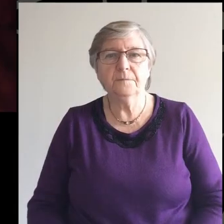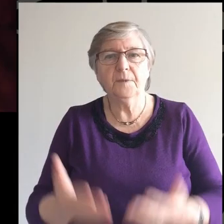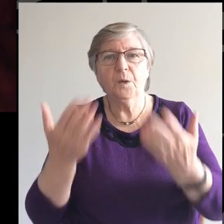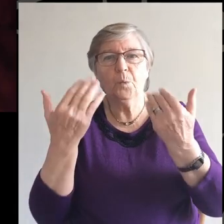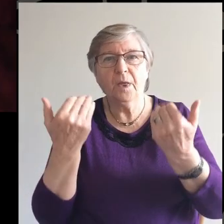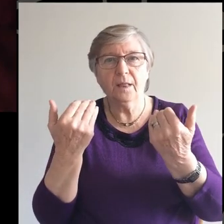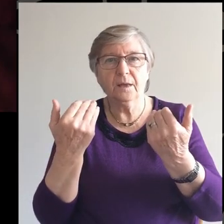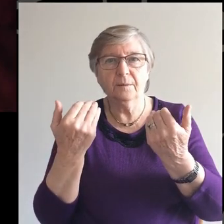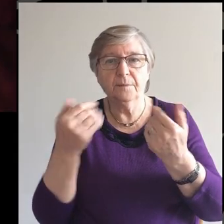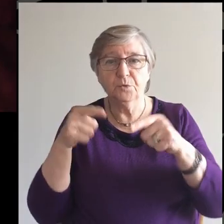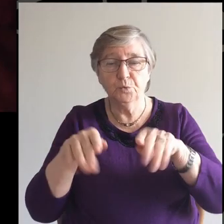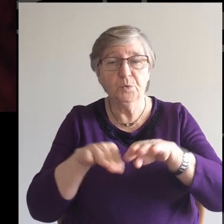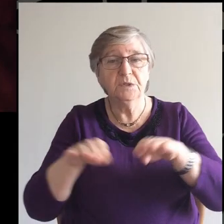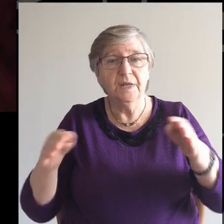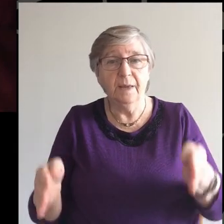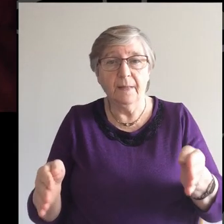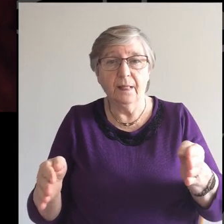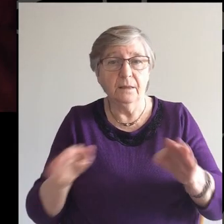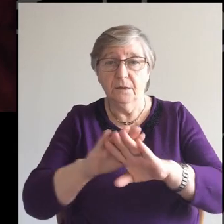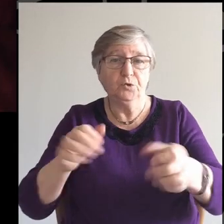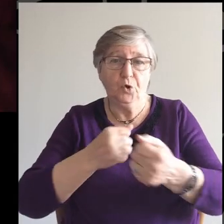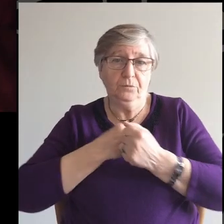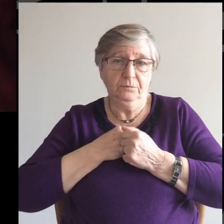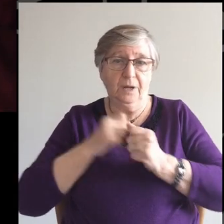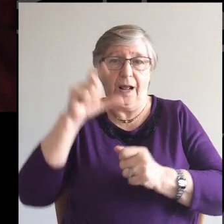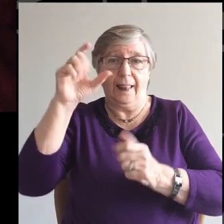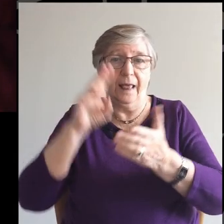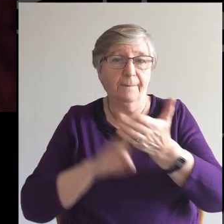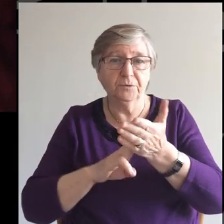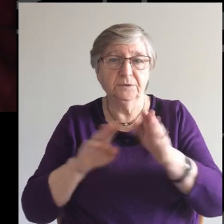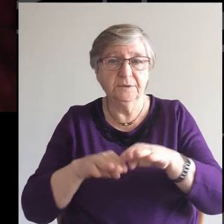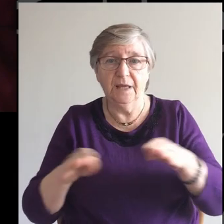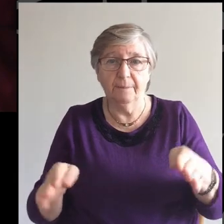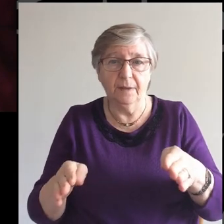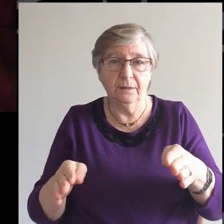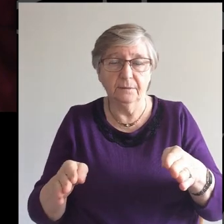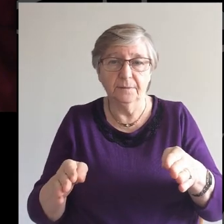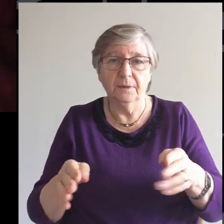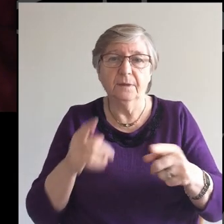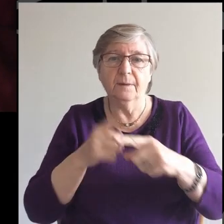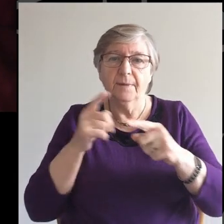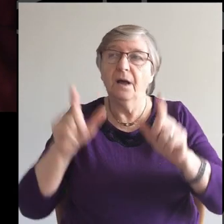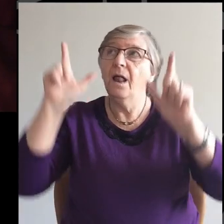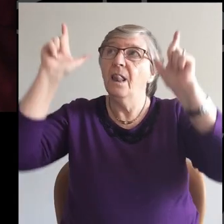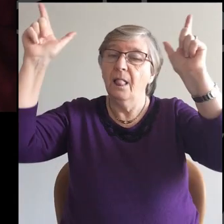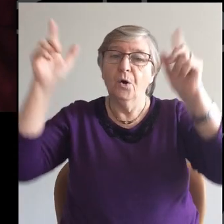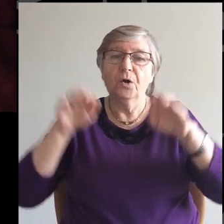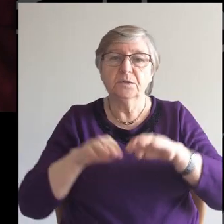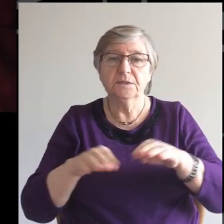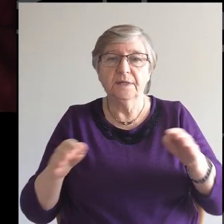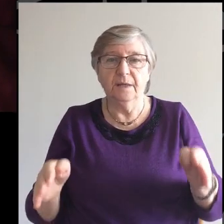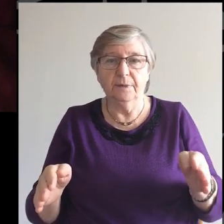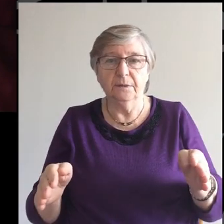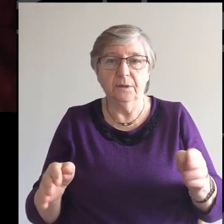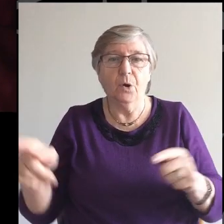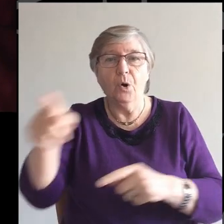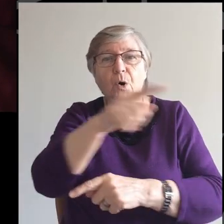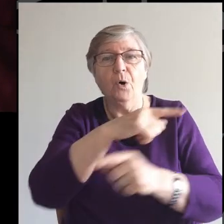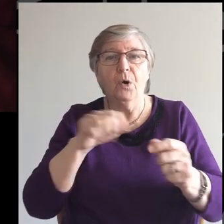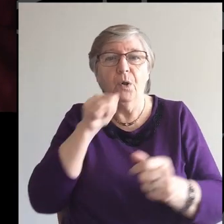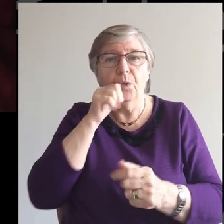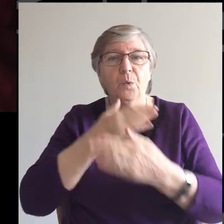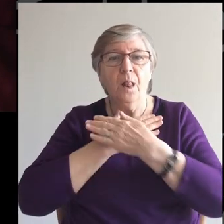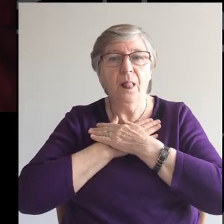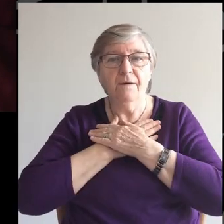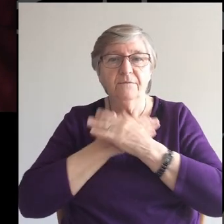Welcome then to the table Which of course is not Claremont's table Not the church's table But the Lord's table And all who love the Lord Jesus